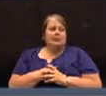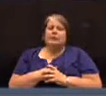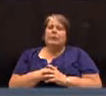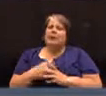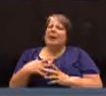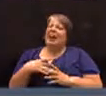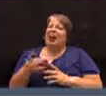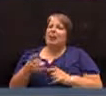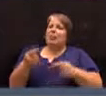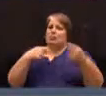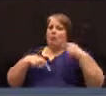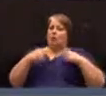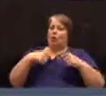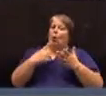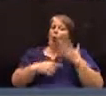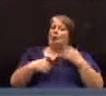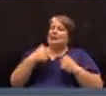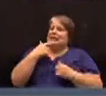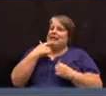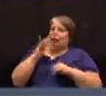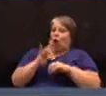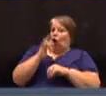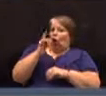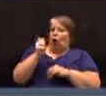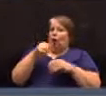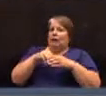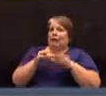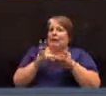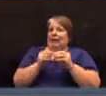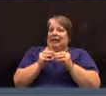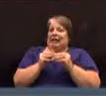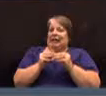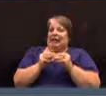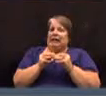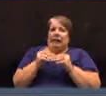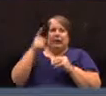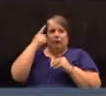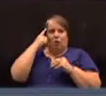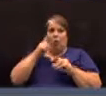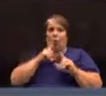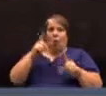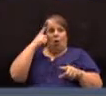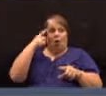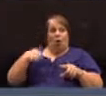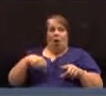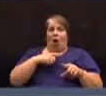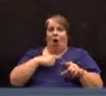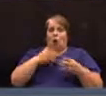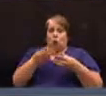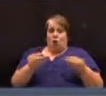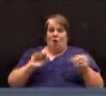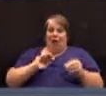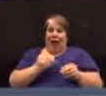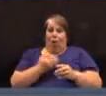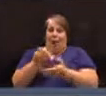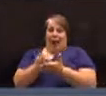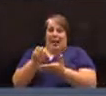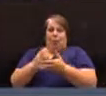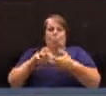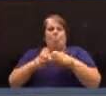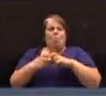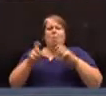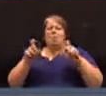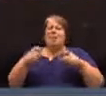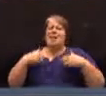I, I'd like to just get back to what I was saying earlier in the meeting, that in order for us to solve our economic problems, we have to have